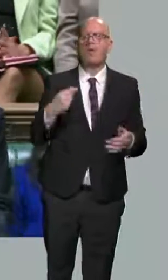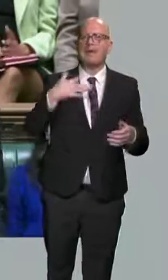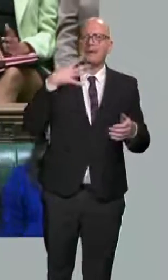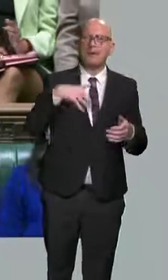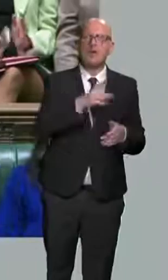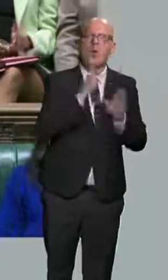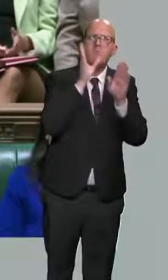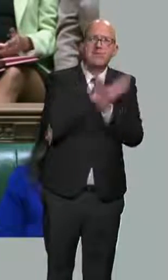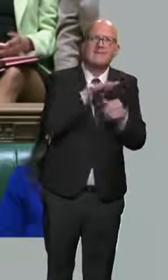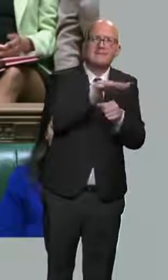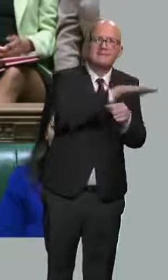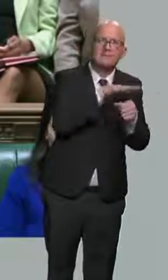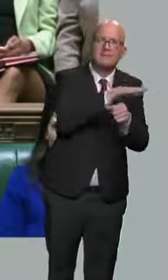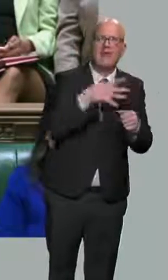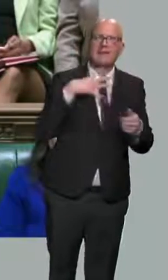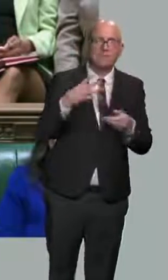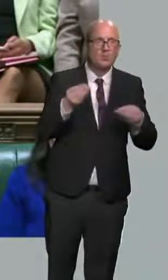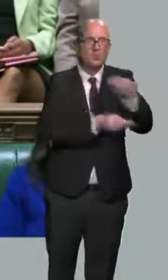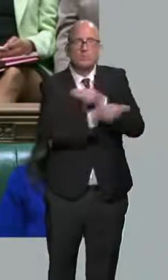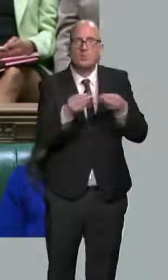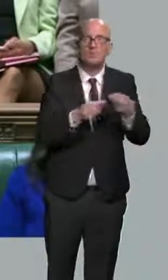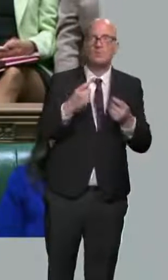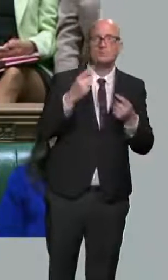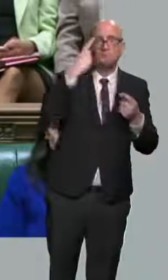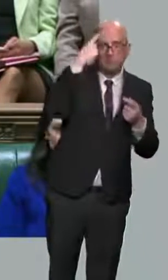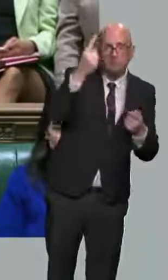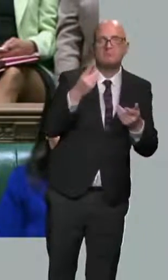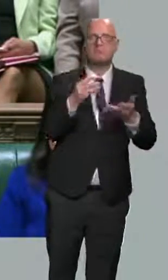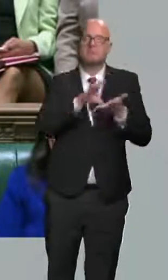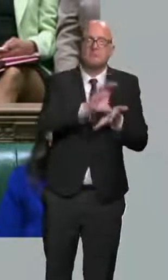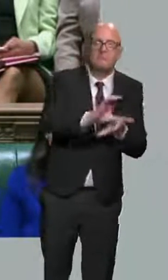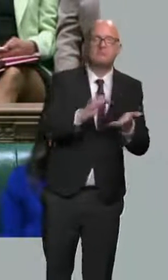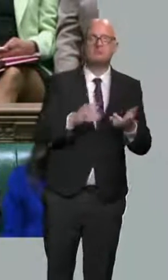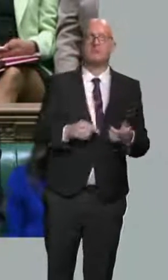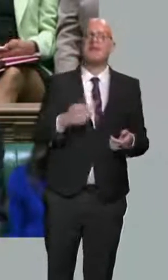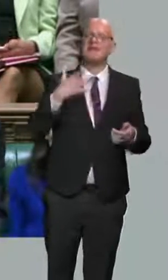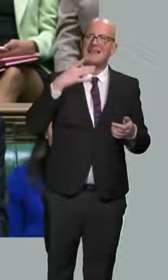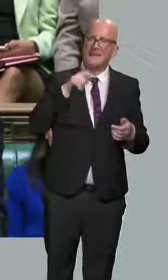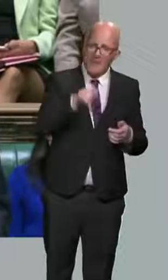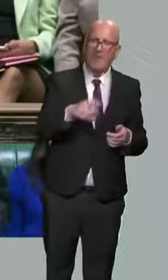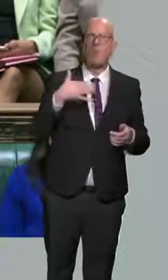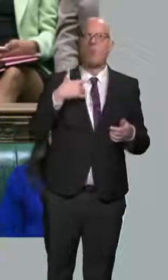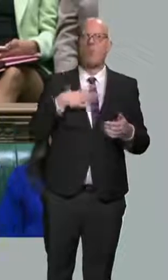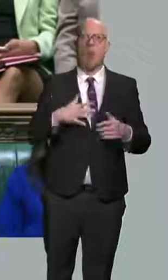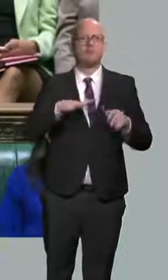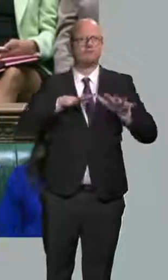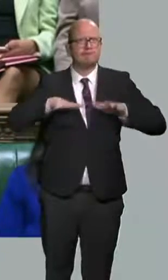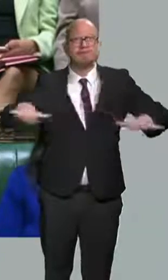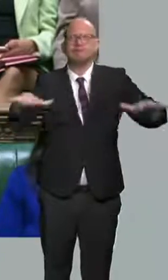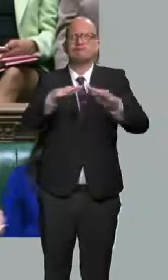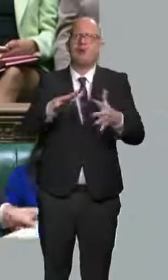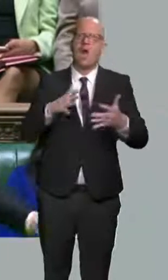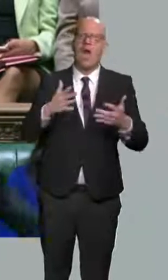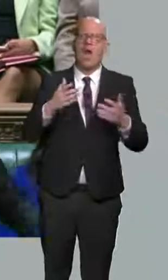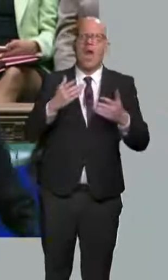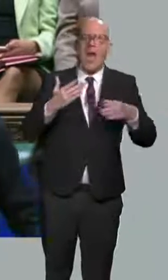innovate more – people, capital, ideas. That is how we will create a new culture of enterprise, the second part